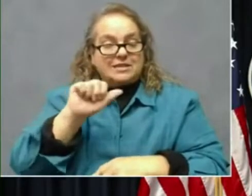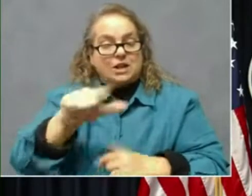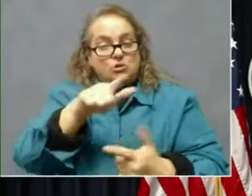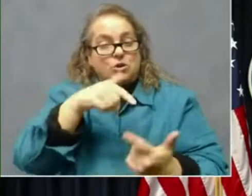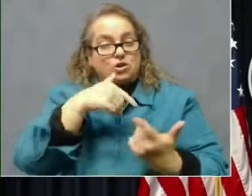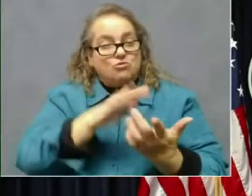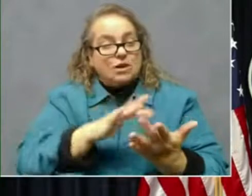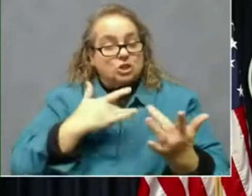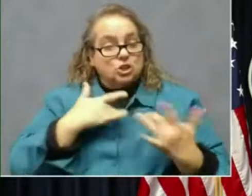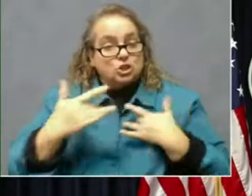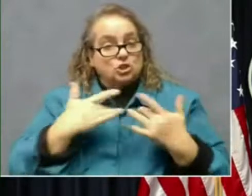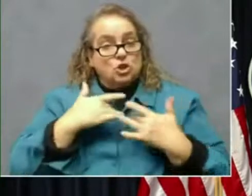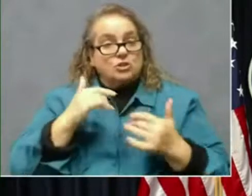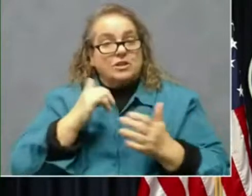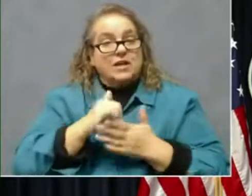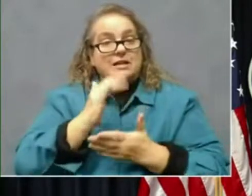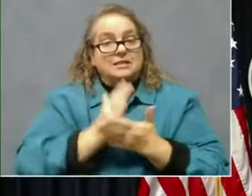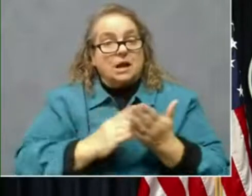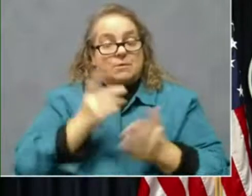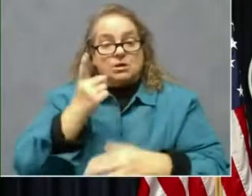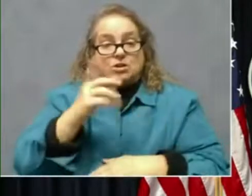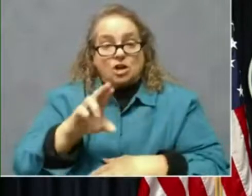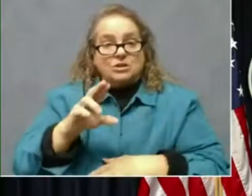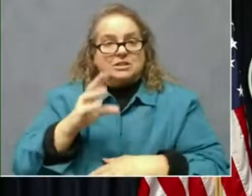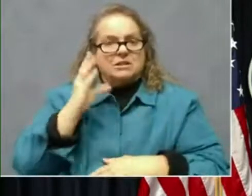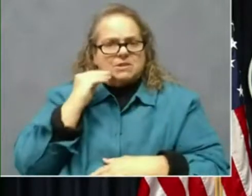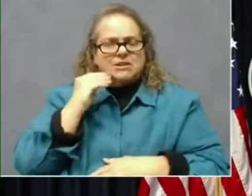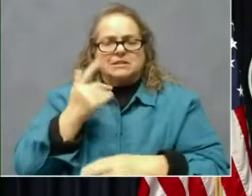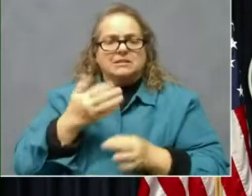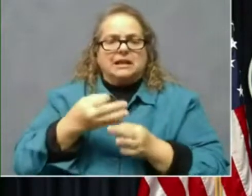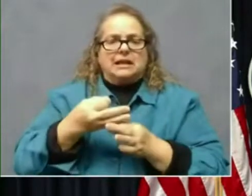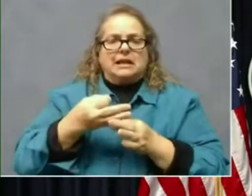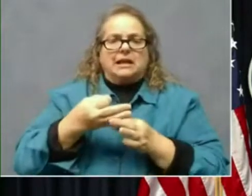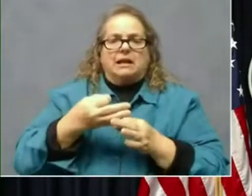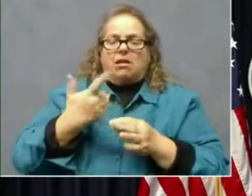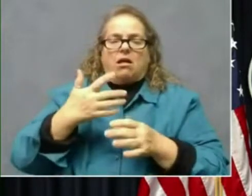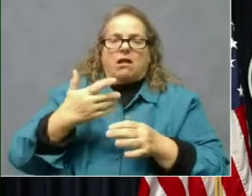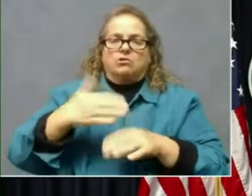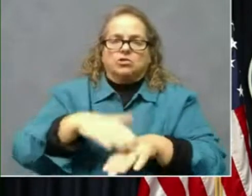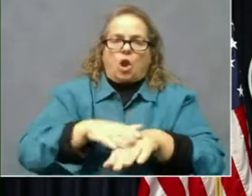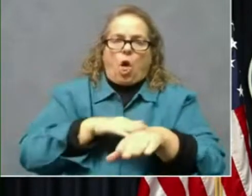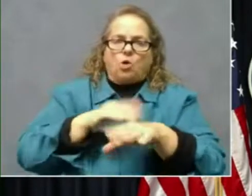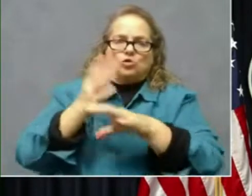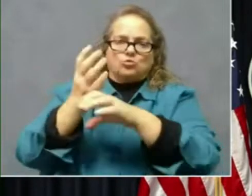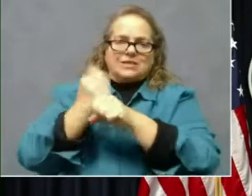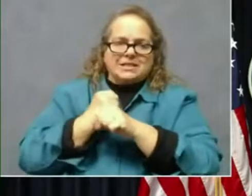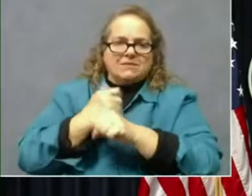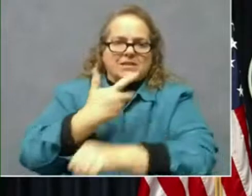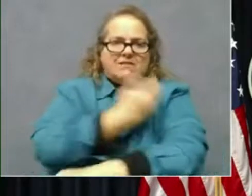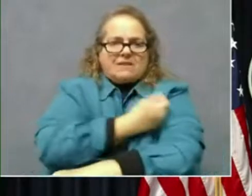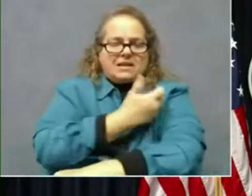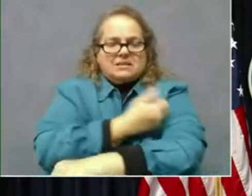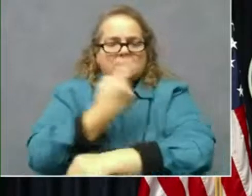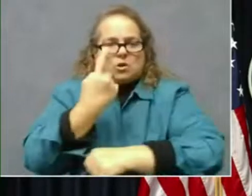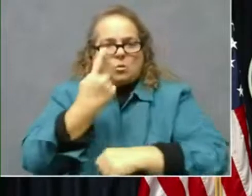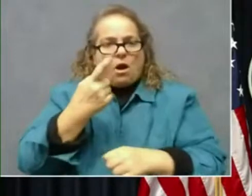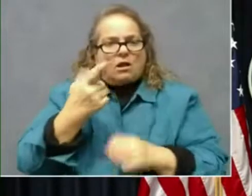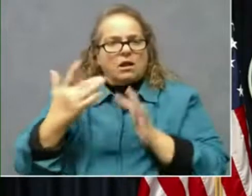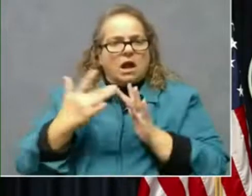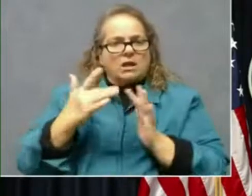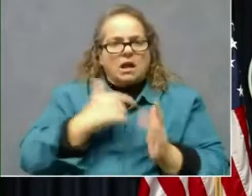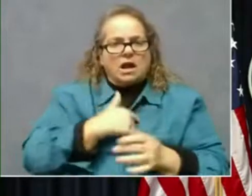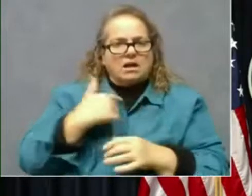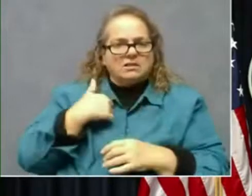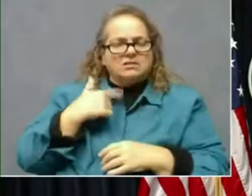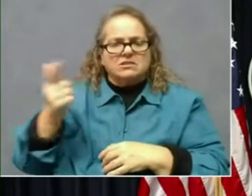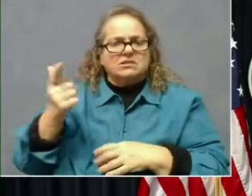some practicing physicians who've experienced delays in receiving the vaccine? One in particular contacted us to relate her experience trying to